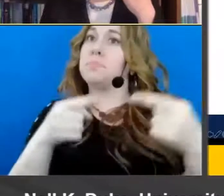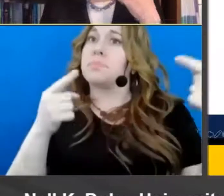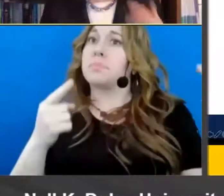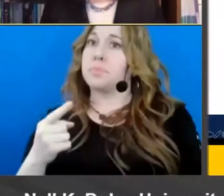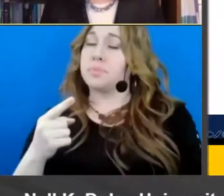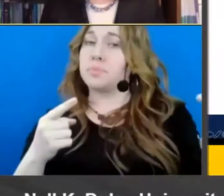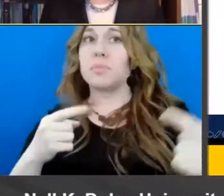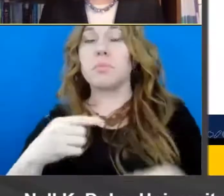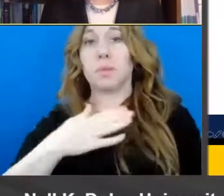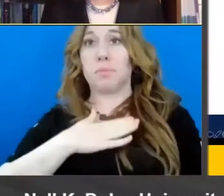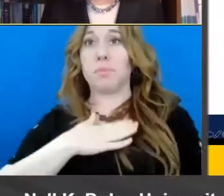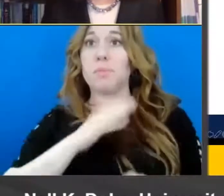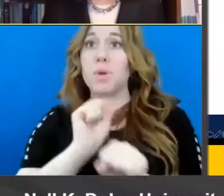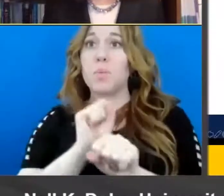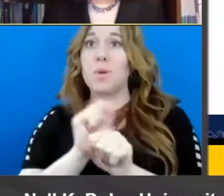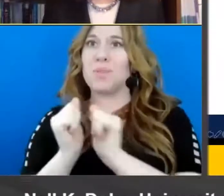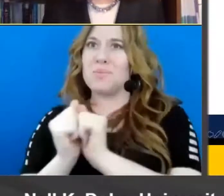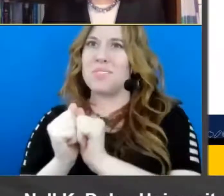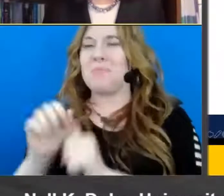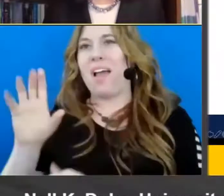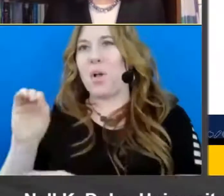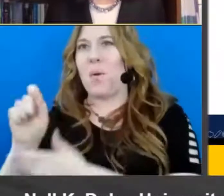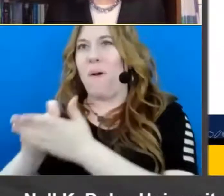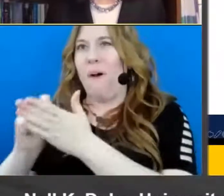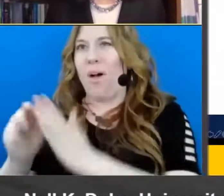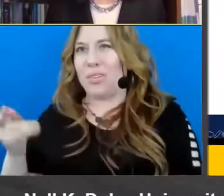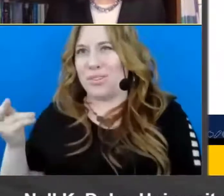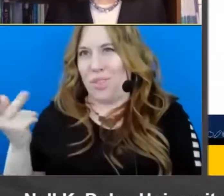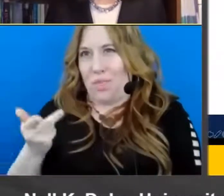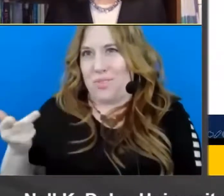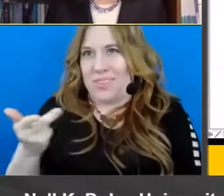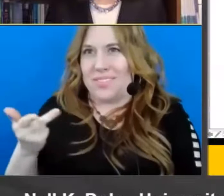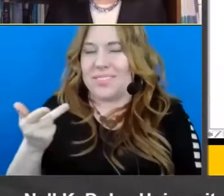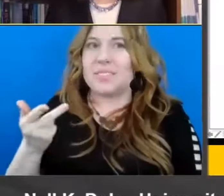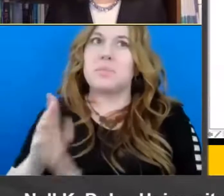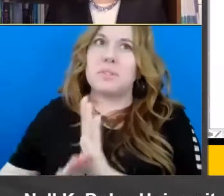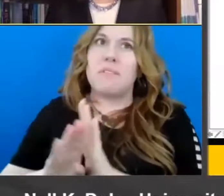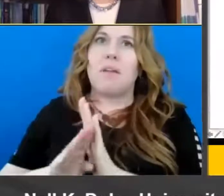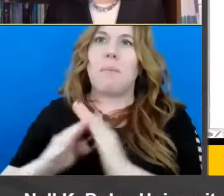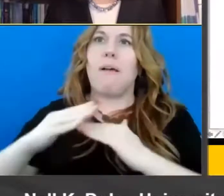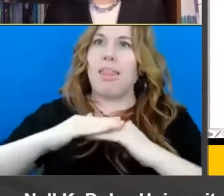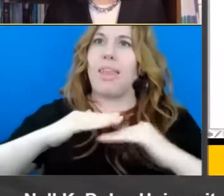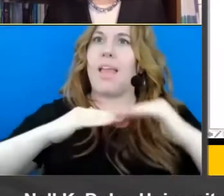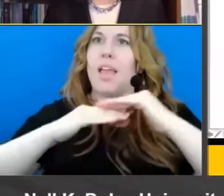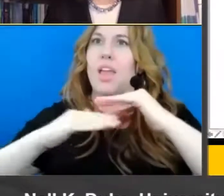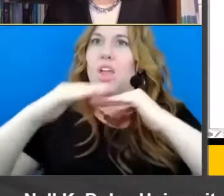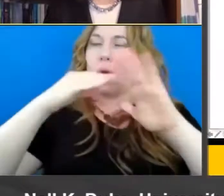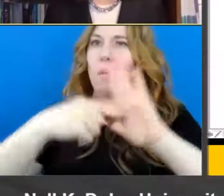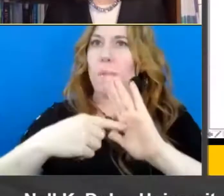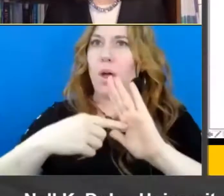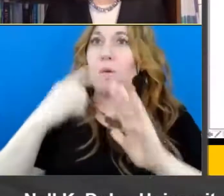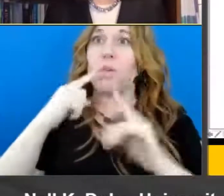working with my uh co-authors um we've developed a a layered model of effective comprehensive